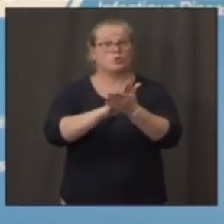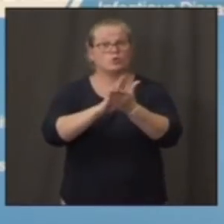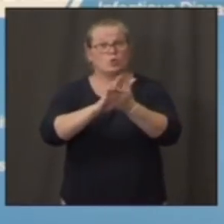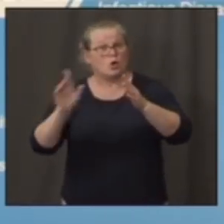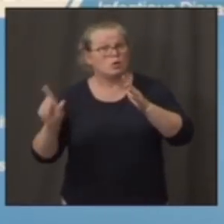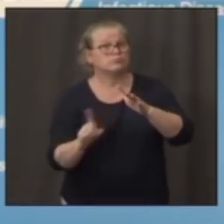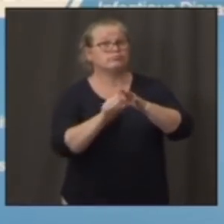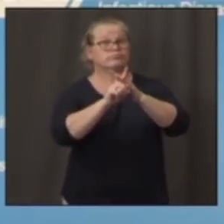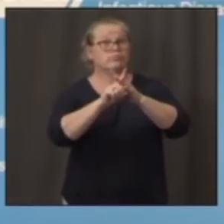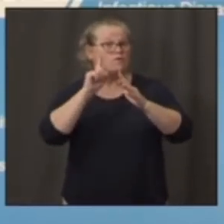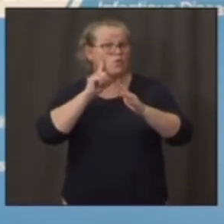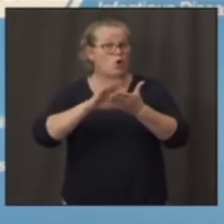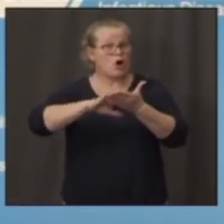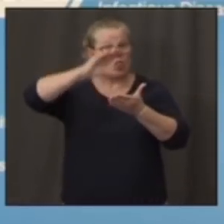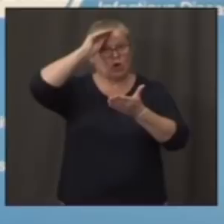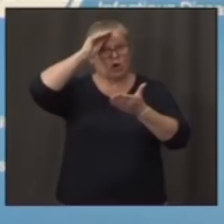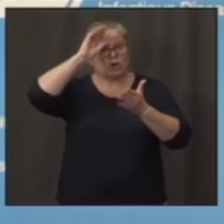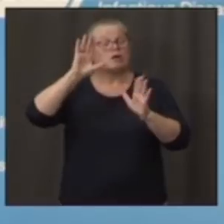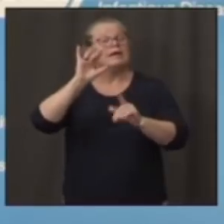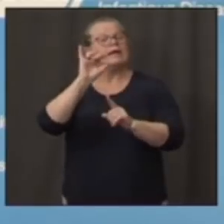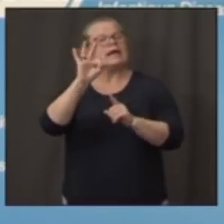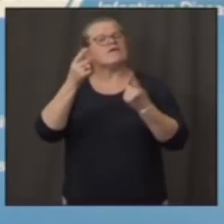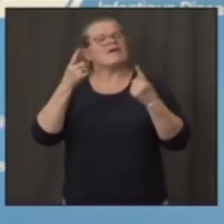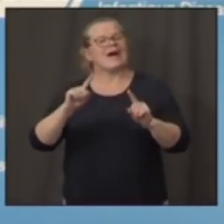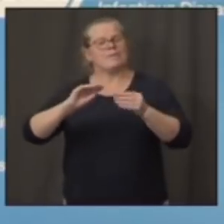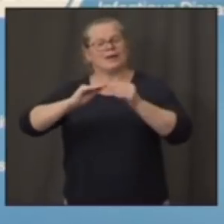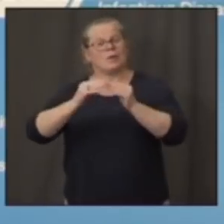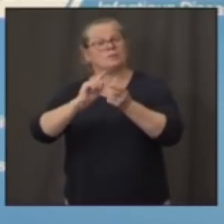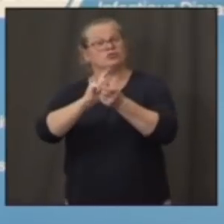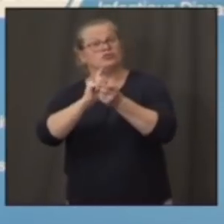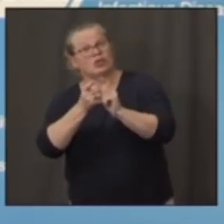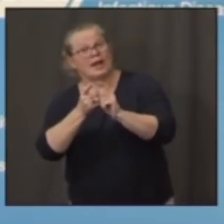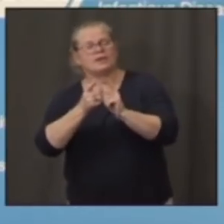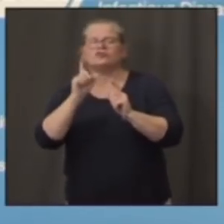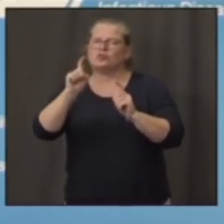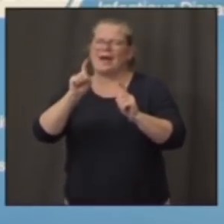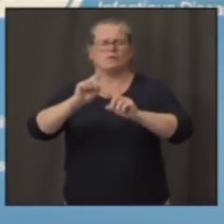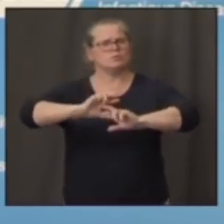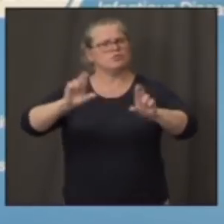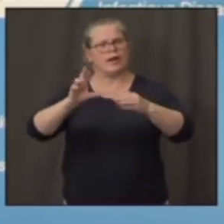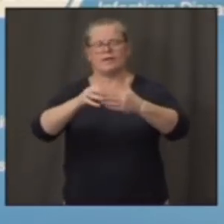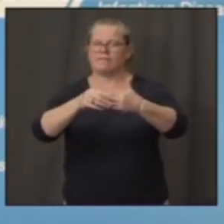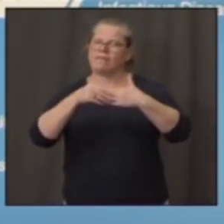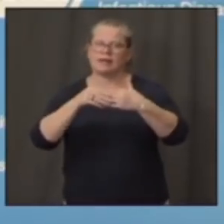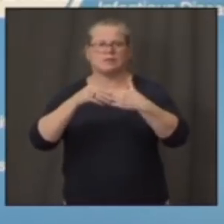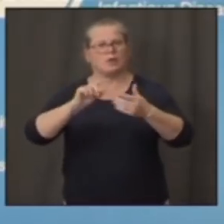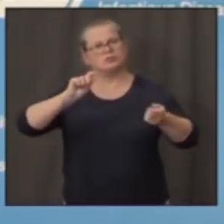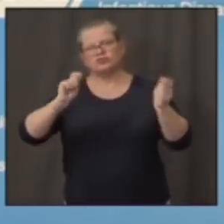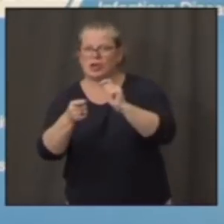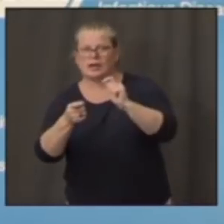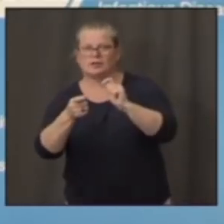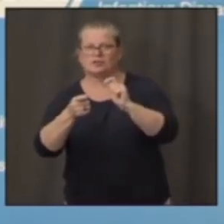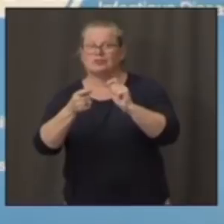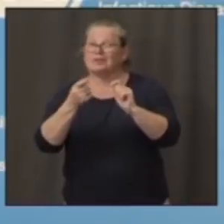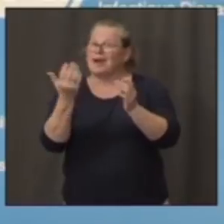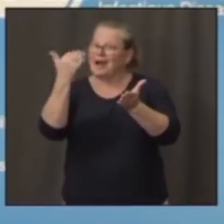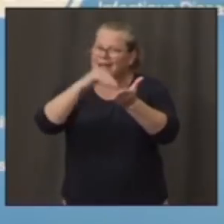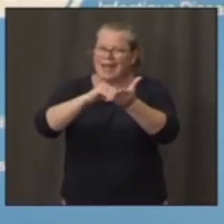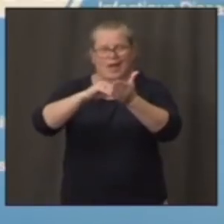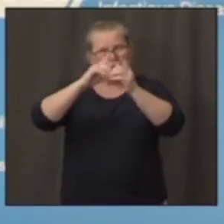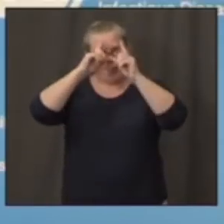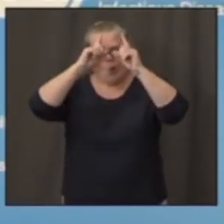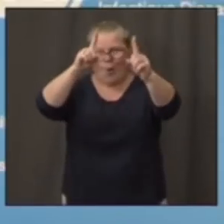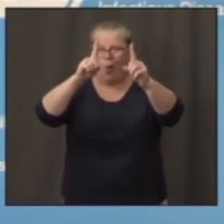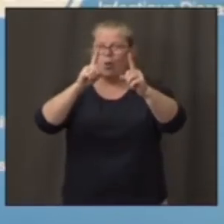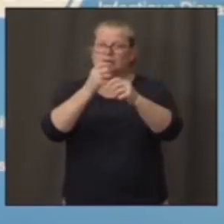flexible enough to make the kinds of changes that always keep in mind the safety, the health, and the